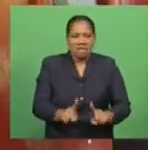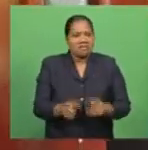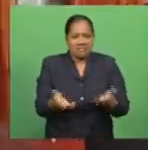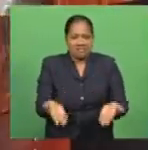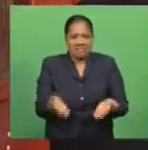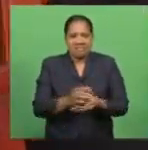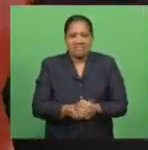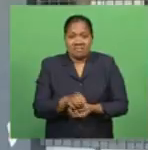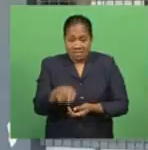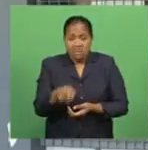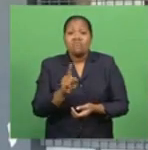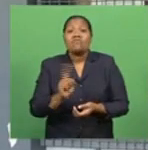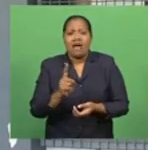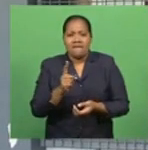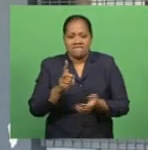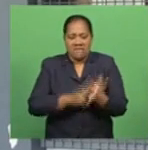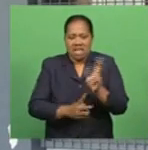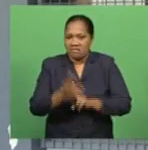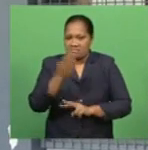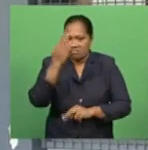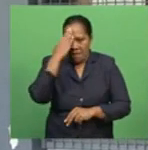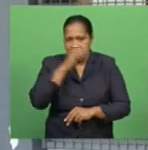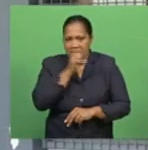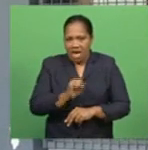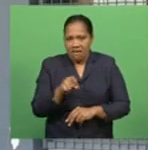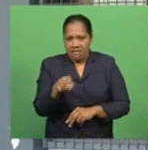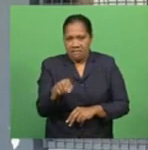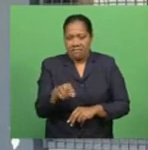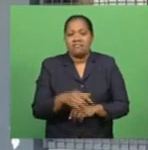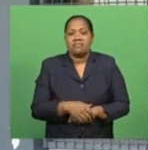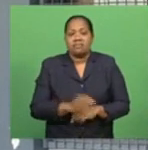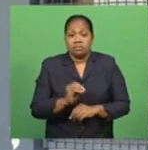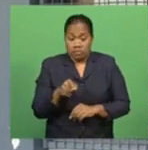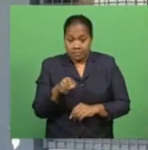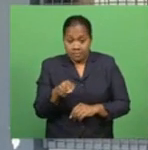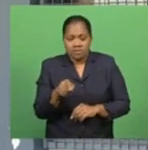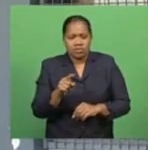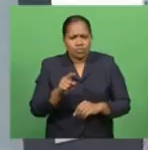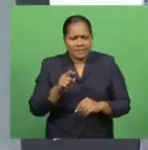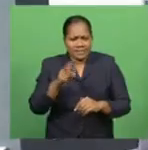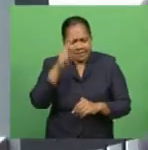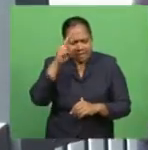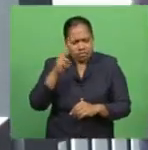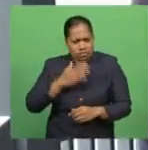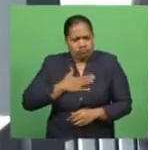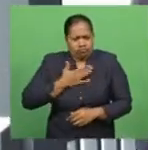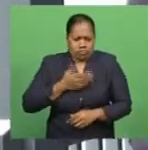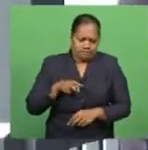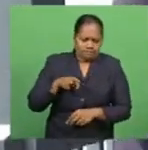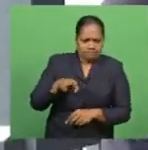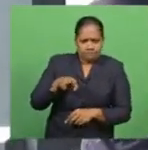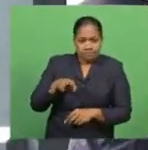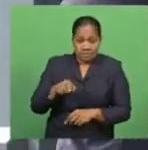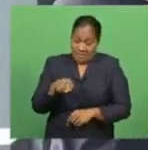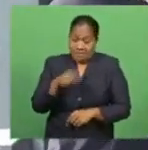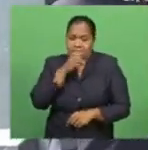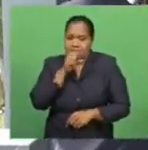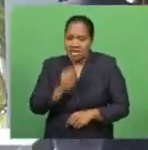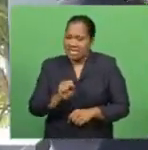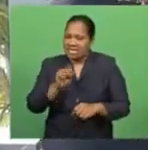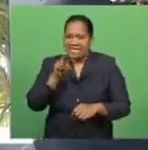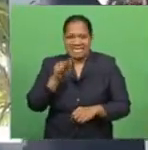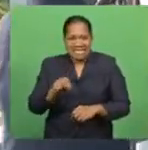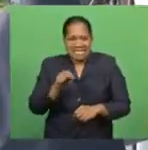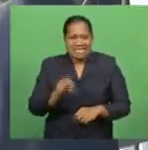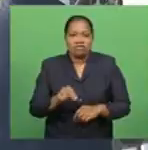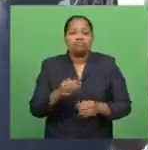is the village headman. Prosecutors add the case is of national interest and the accused needs to be remanded for the security of